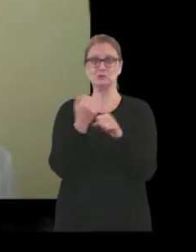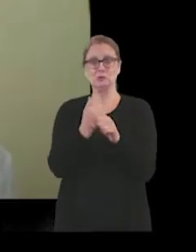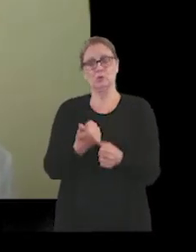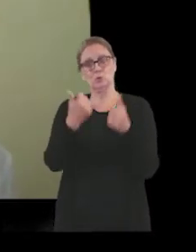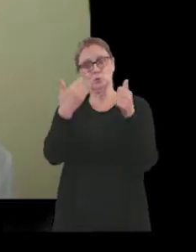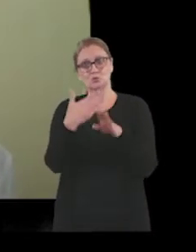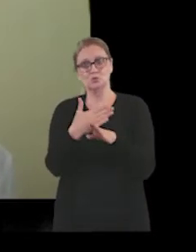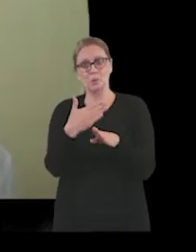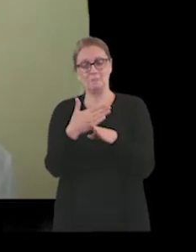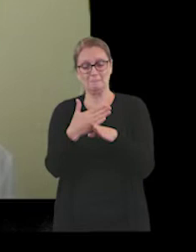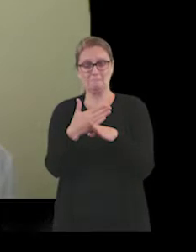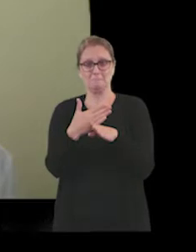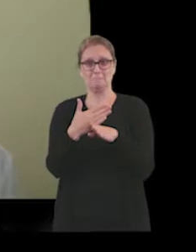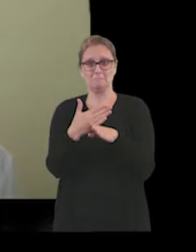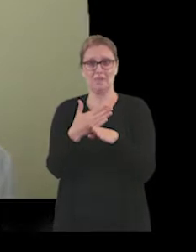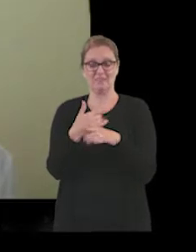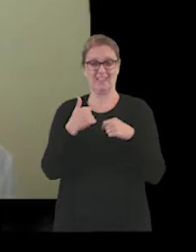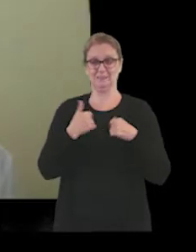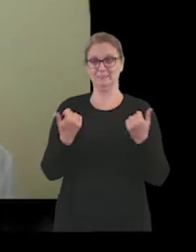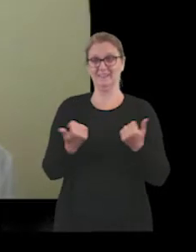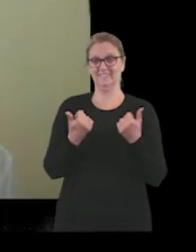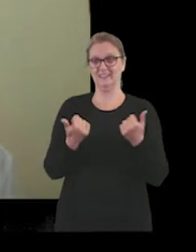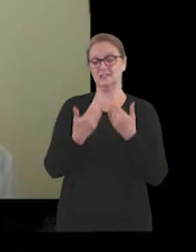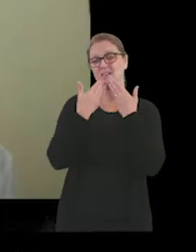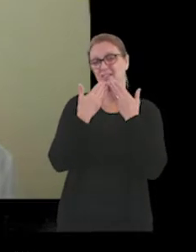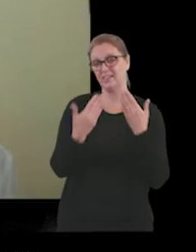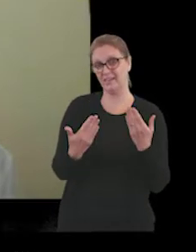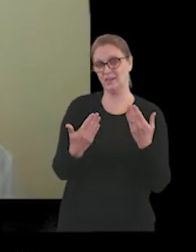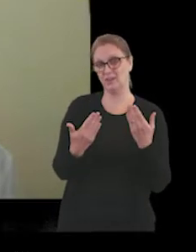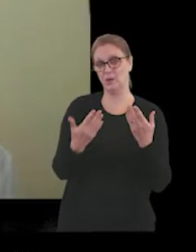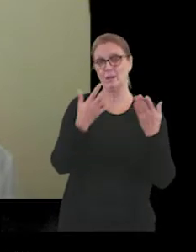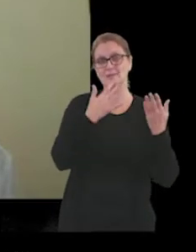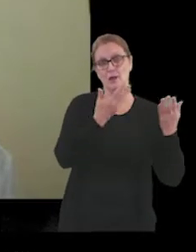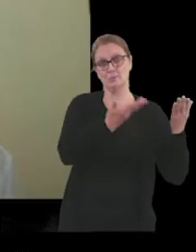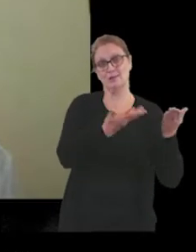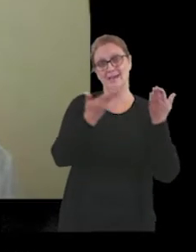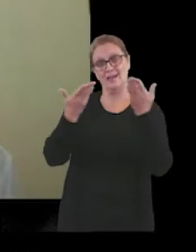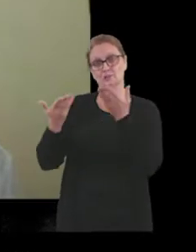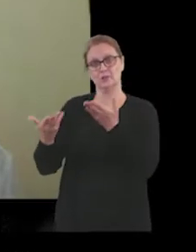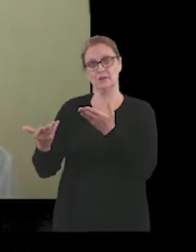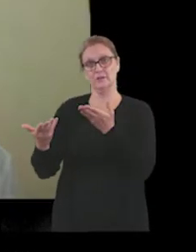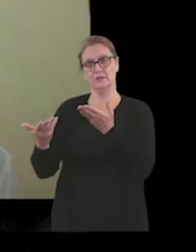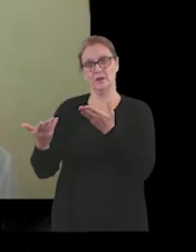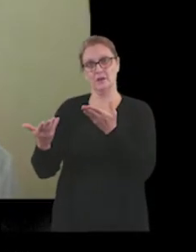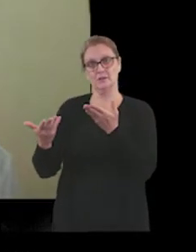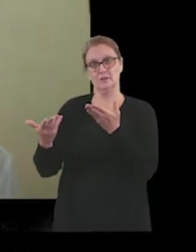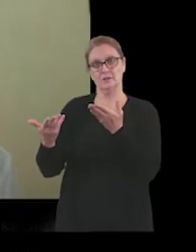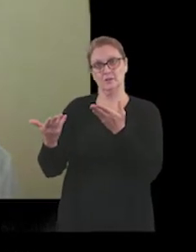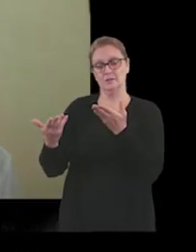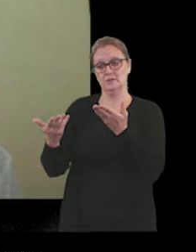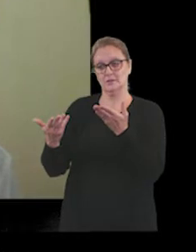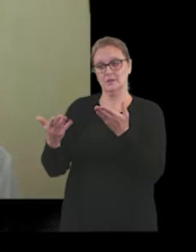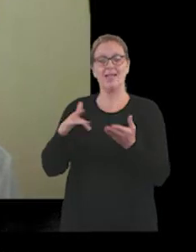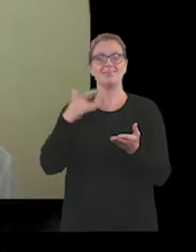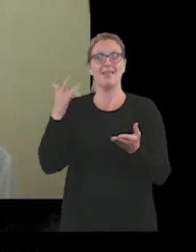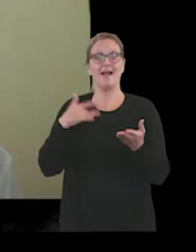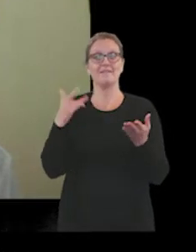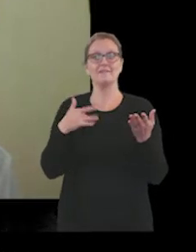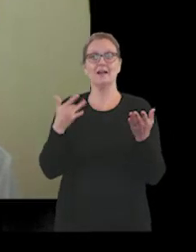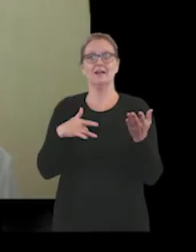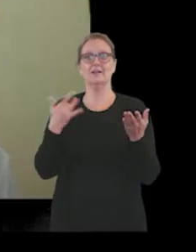And so that's me done. Thanks very much. I'm now going to hand over to the live performance.